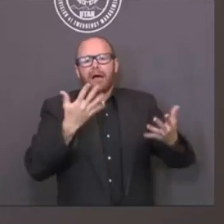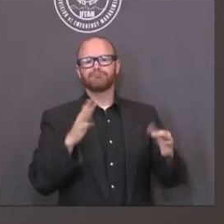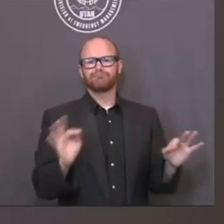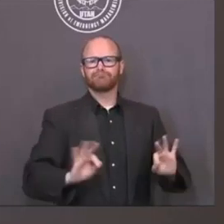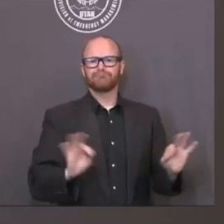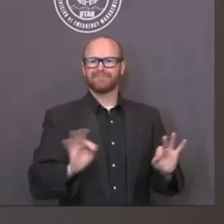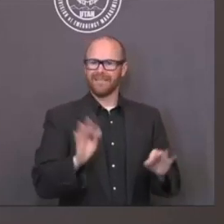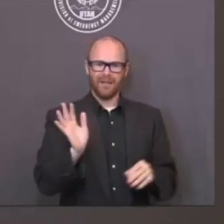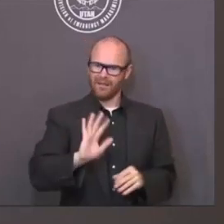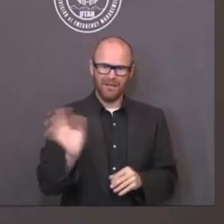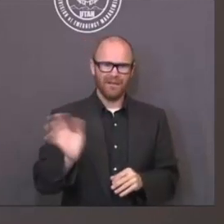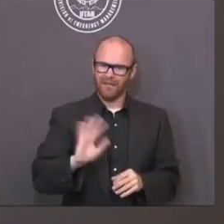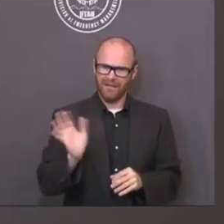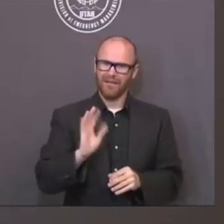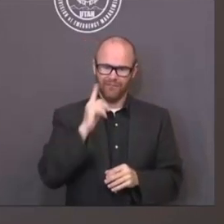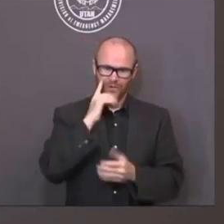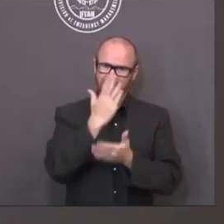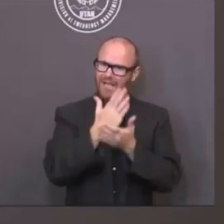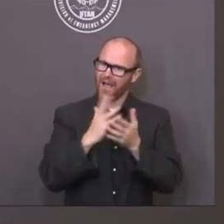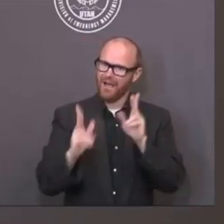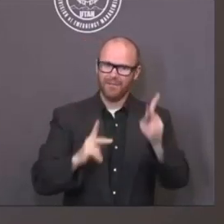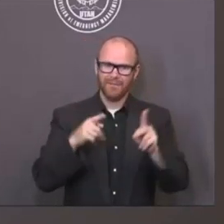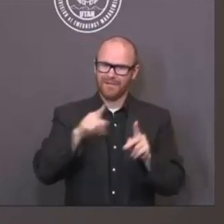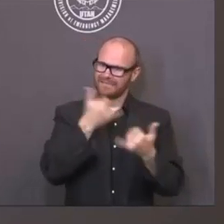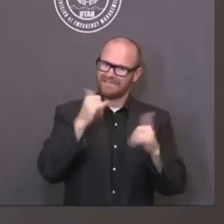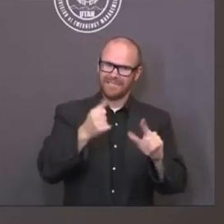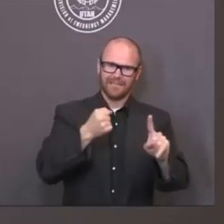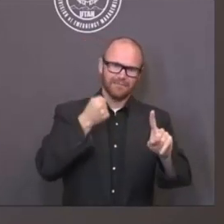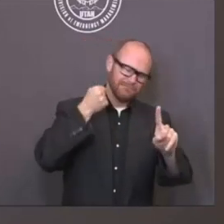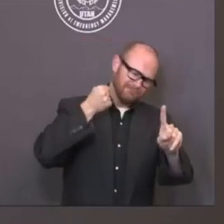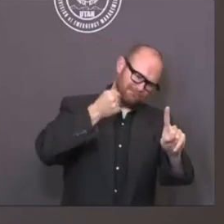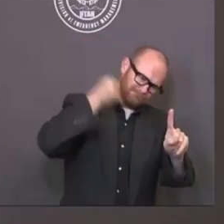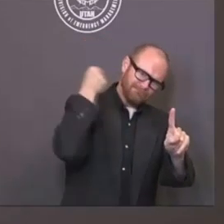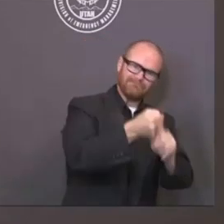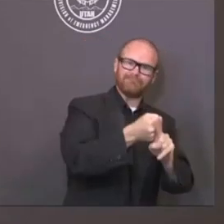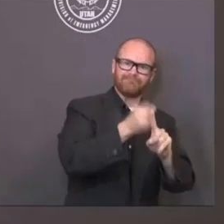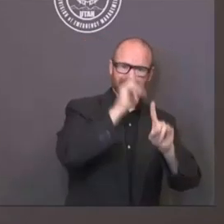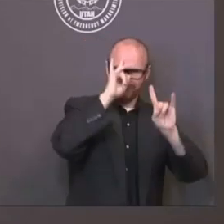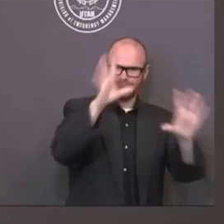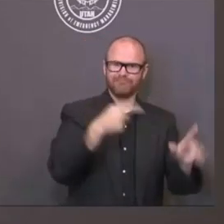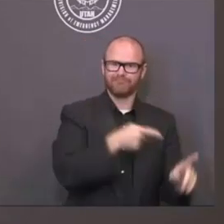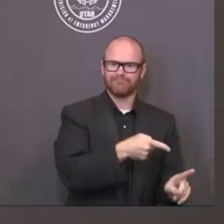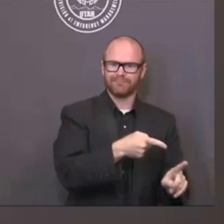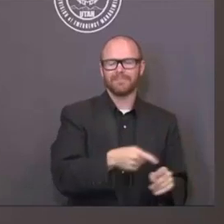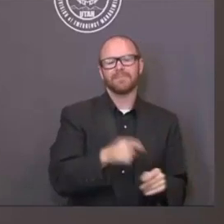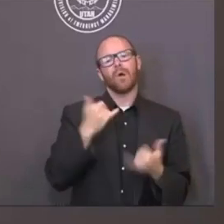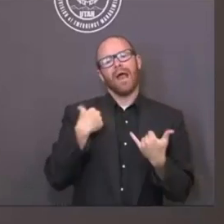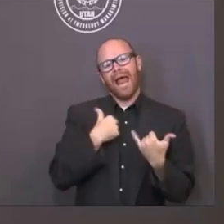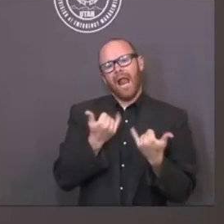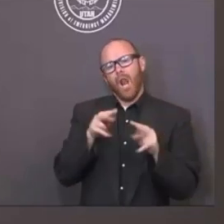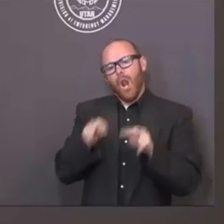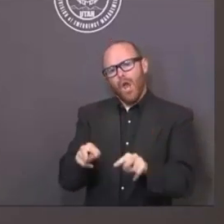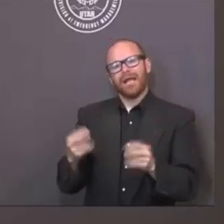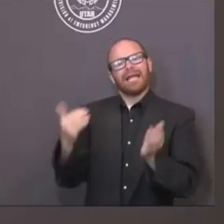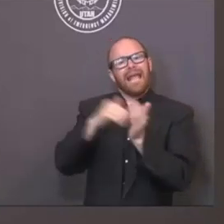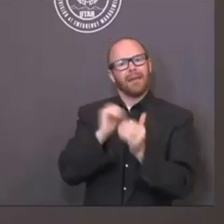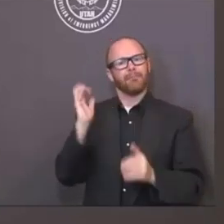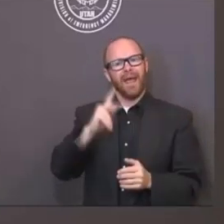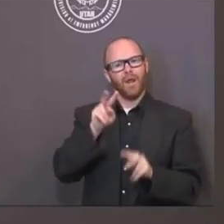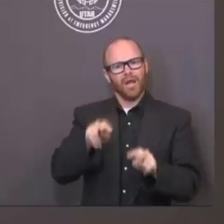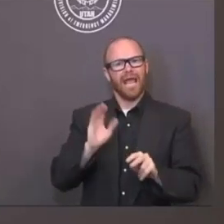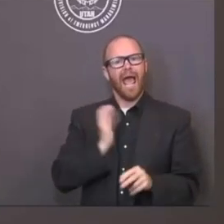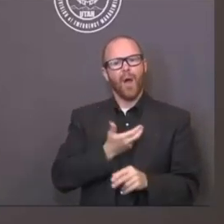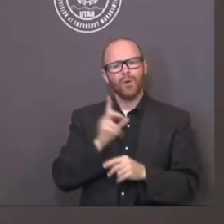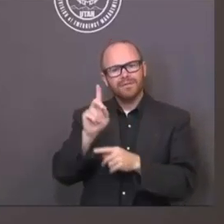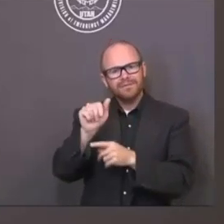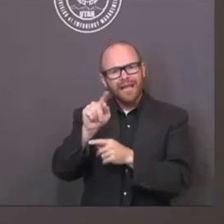same page and agree with, one, the data, the facts, and what that means, the trends, and what it means as far as